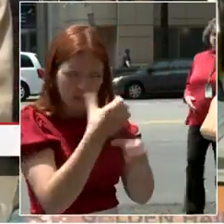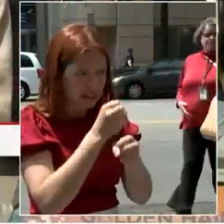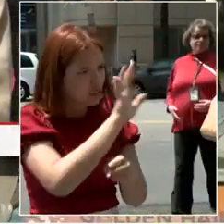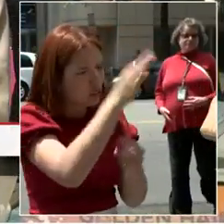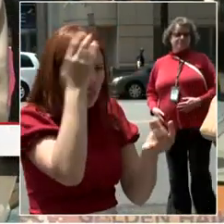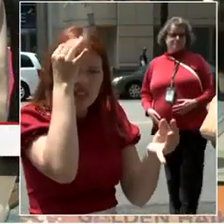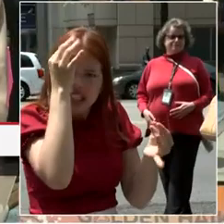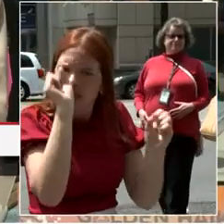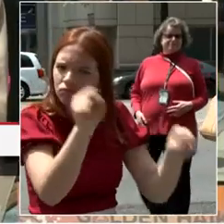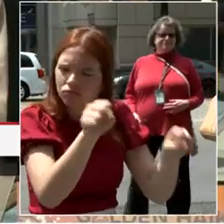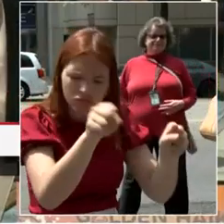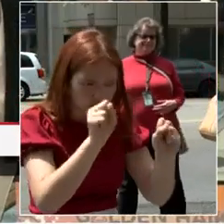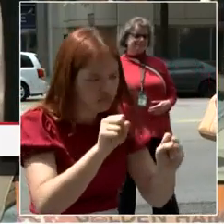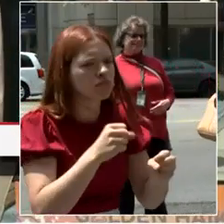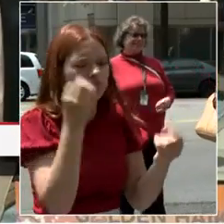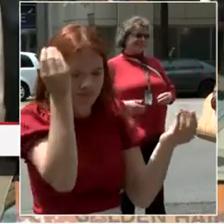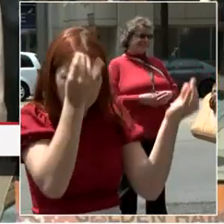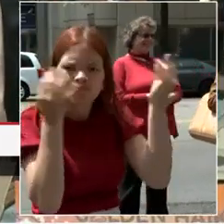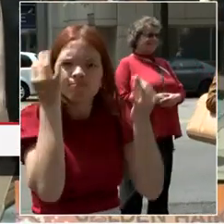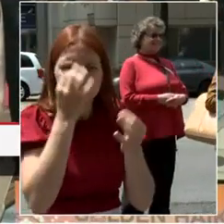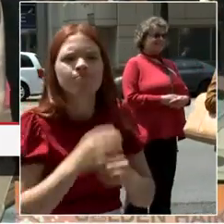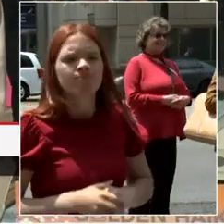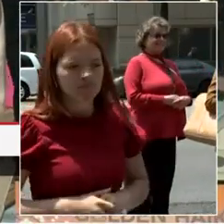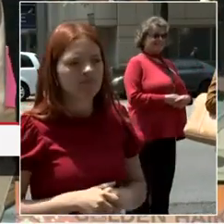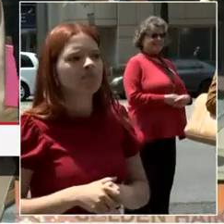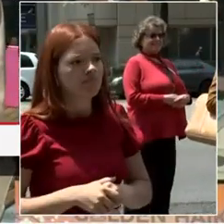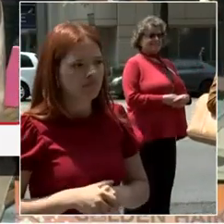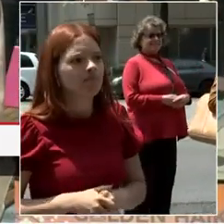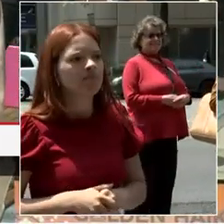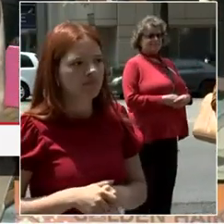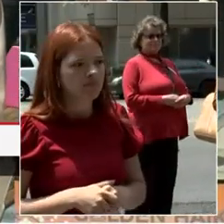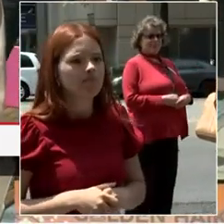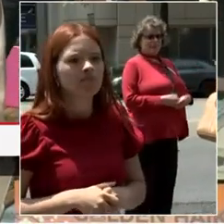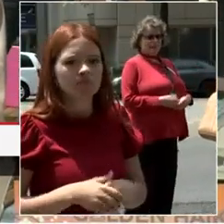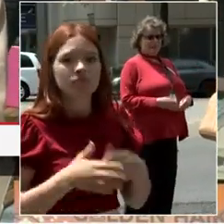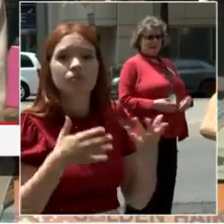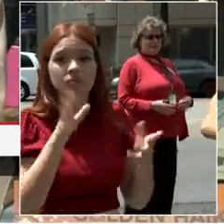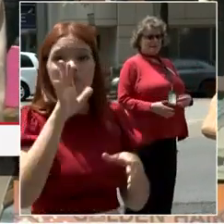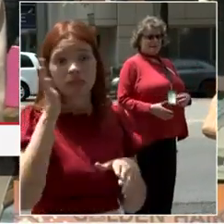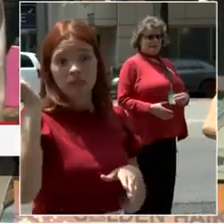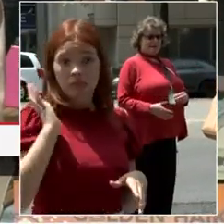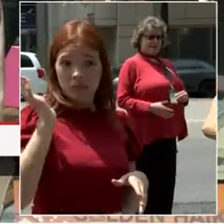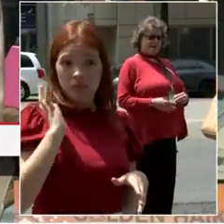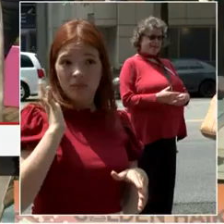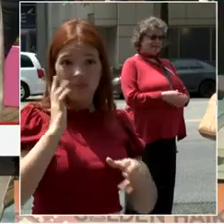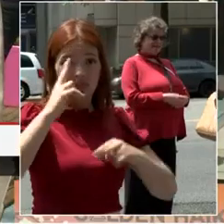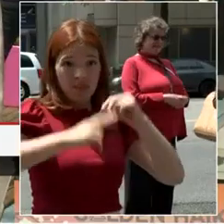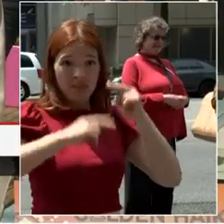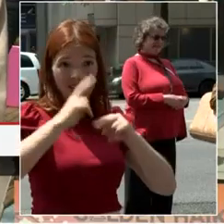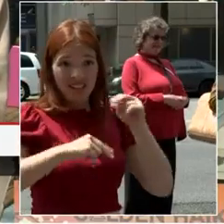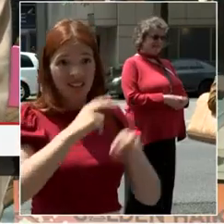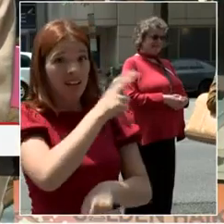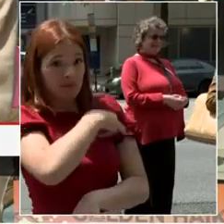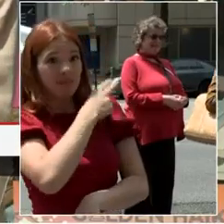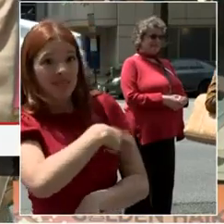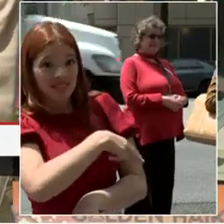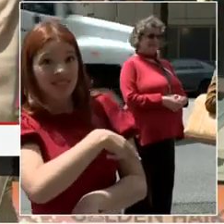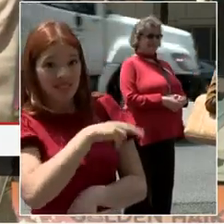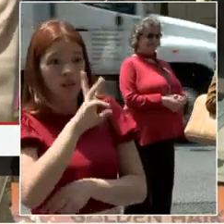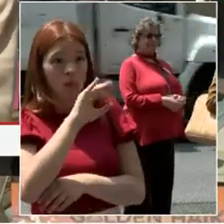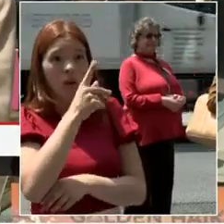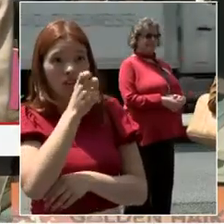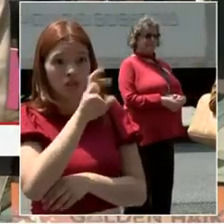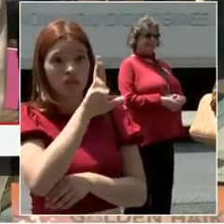there were thousands of people at the height of Walter Reed that commuted in and out of Walter Reed. So the number of